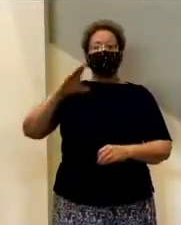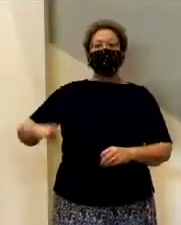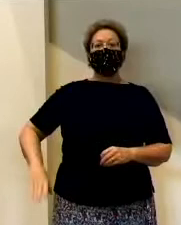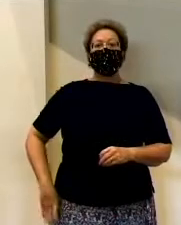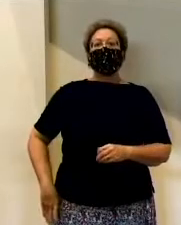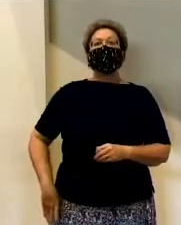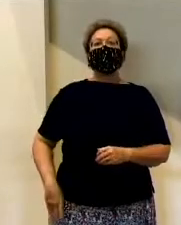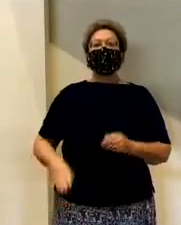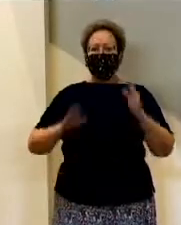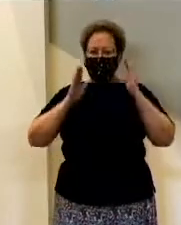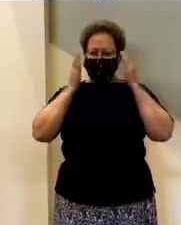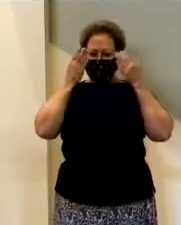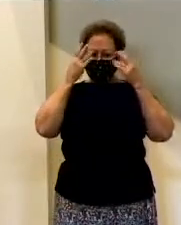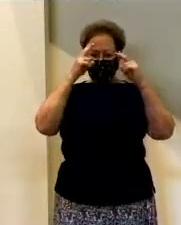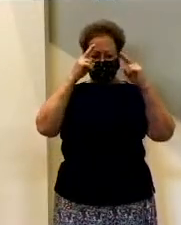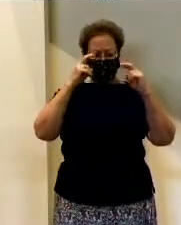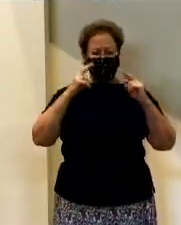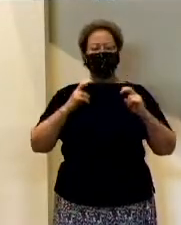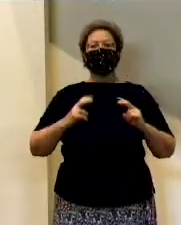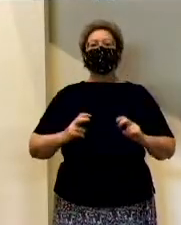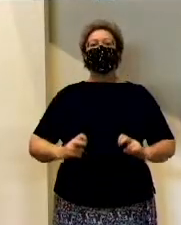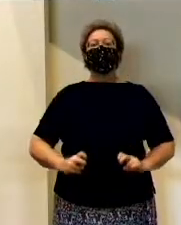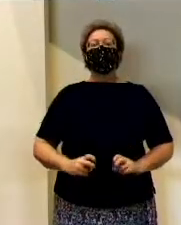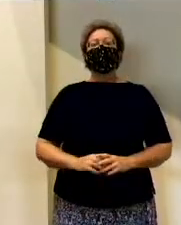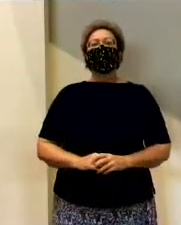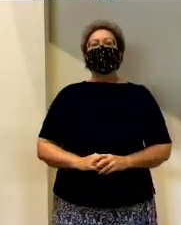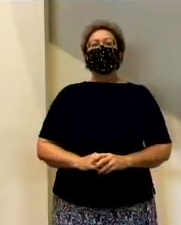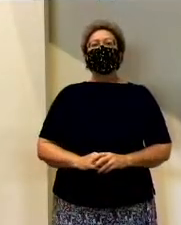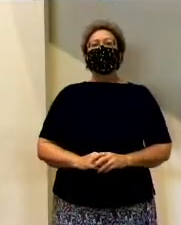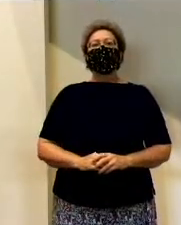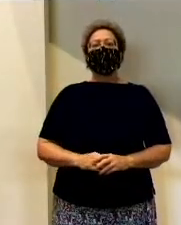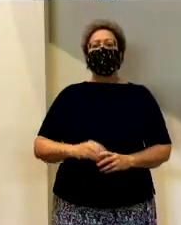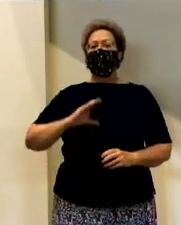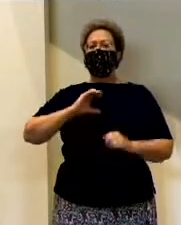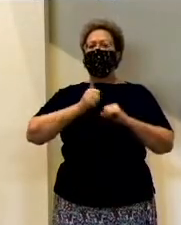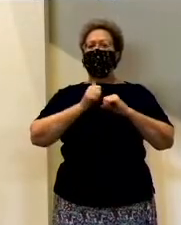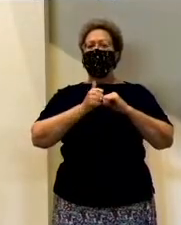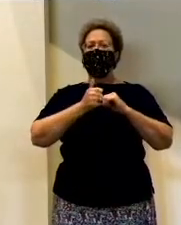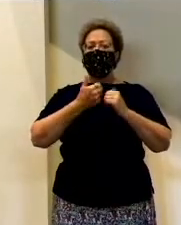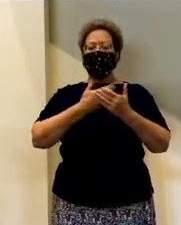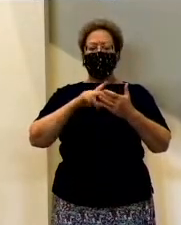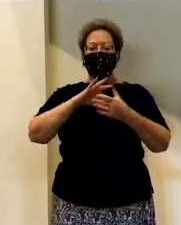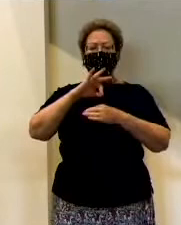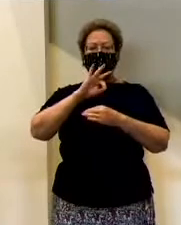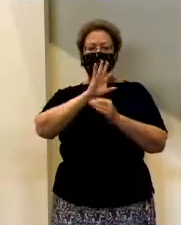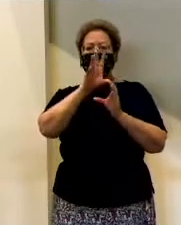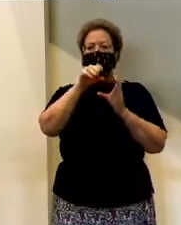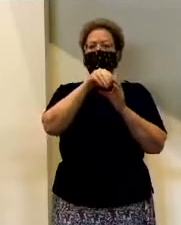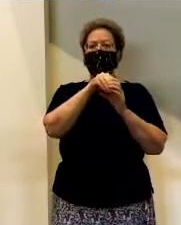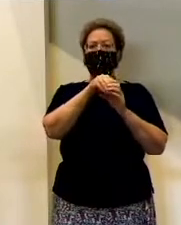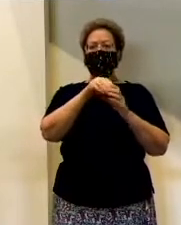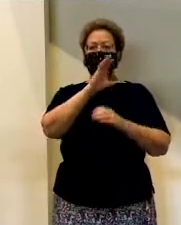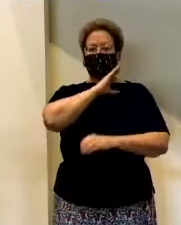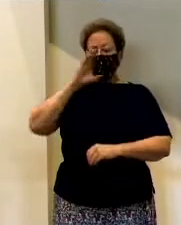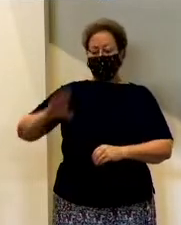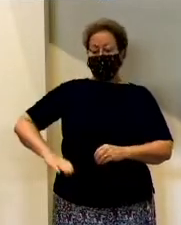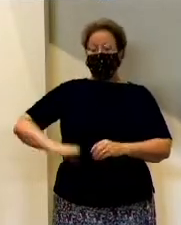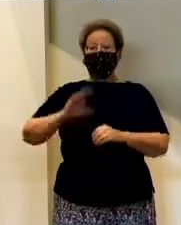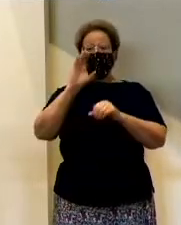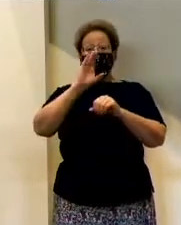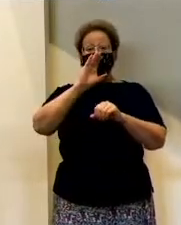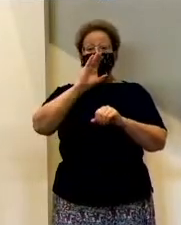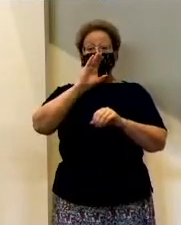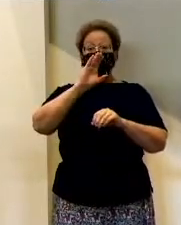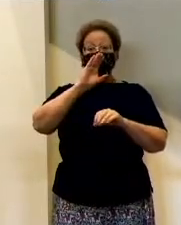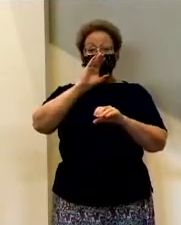do today is we're going to look at a couple of different ways the Holy Spirit includes us and connects us to Christ's saving work. But first, I